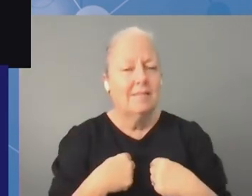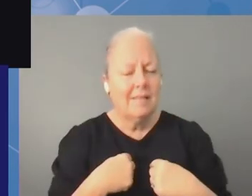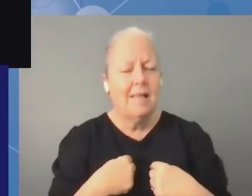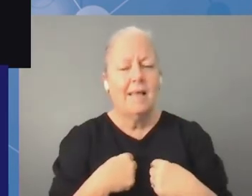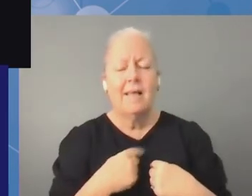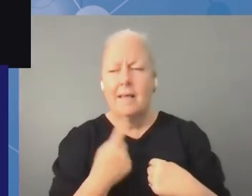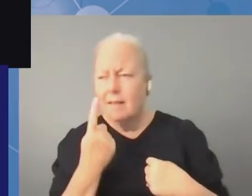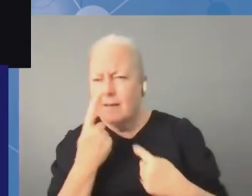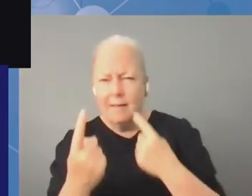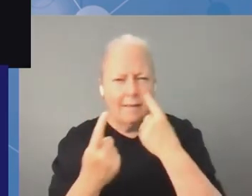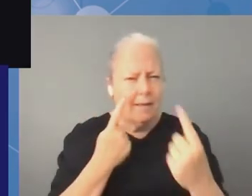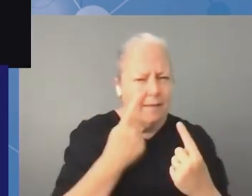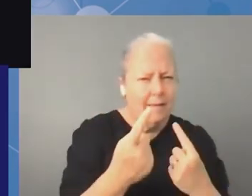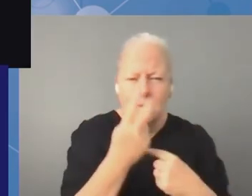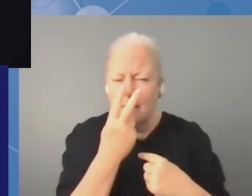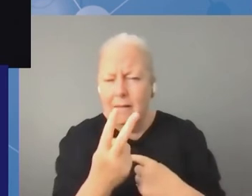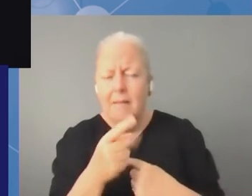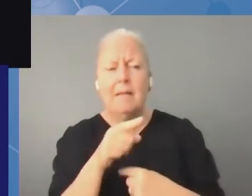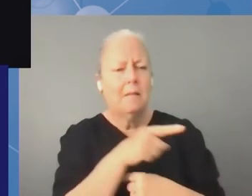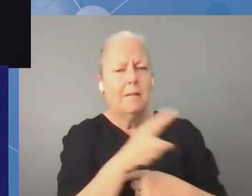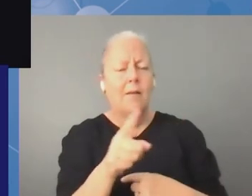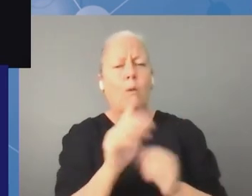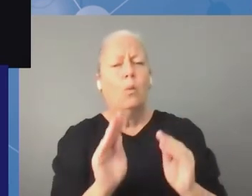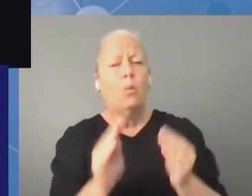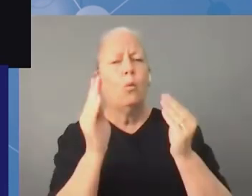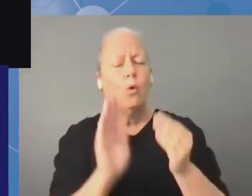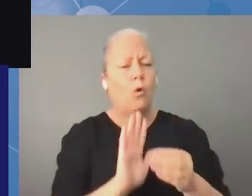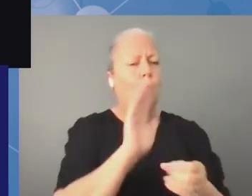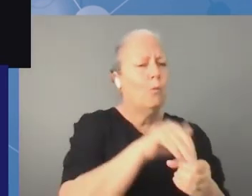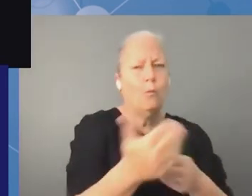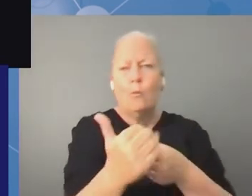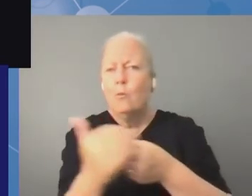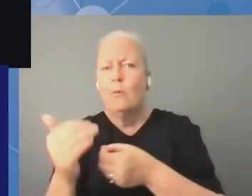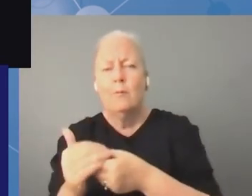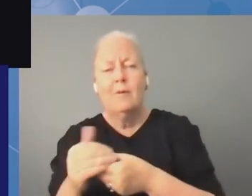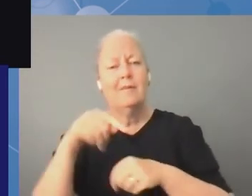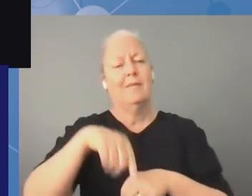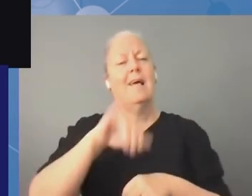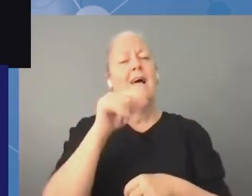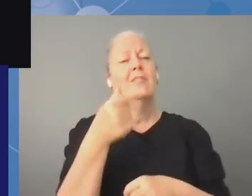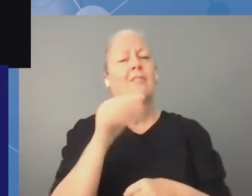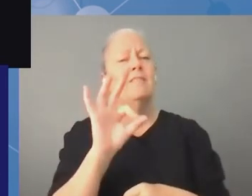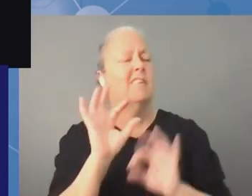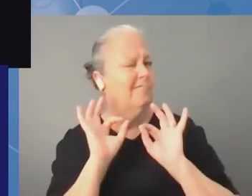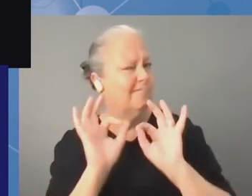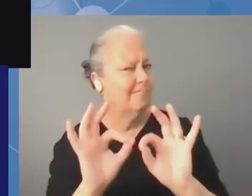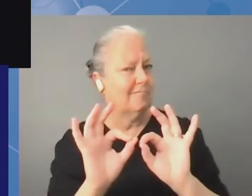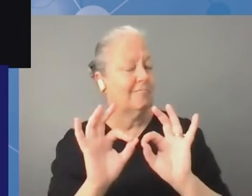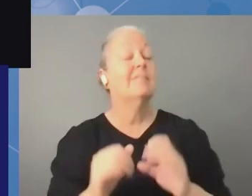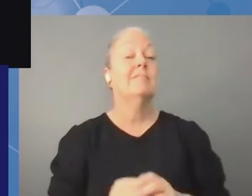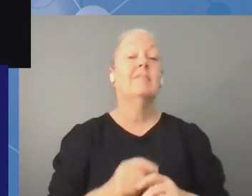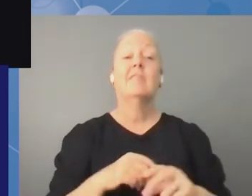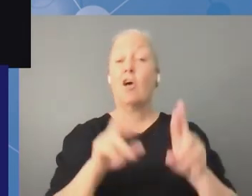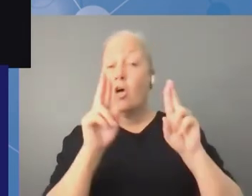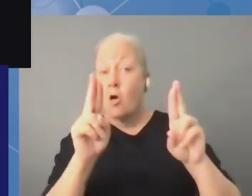in different activities within the igf this year so i hope and i wish to igf to have